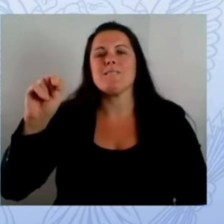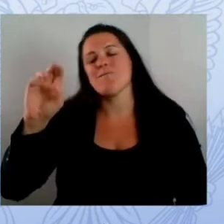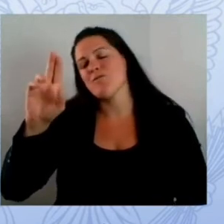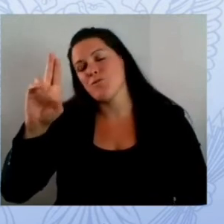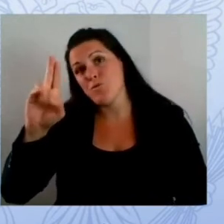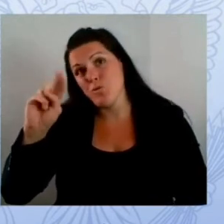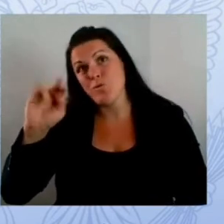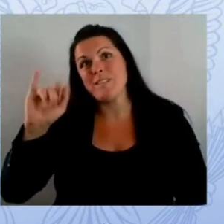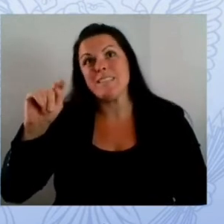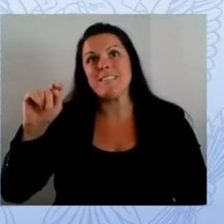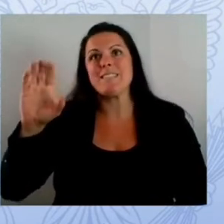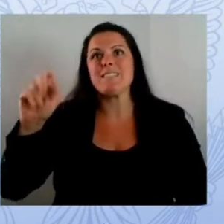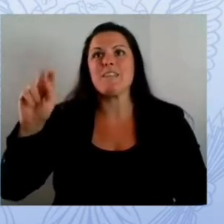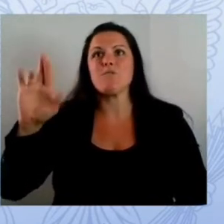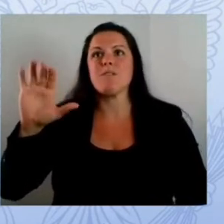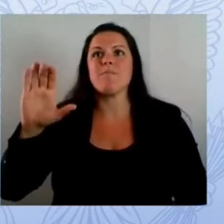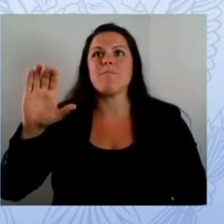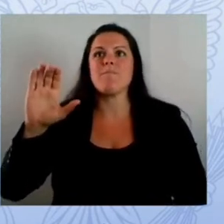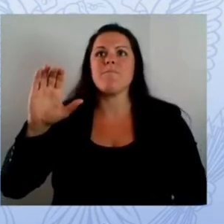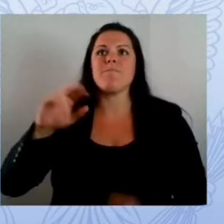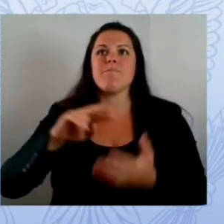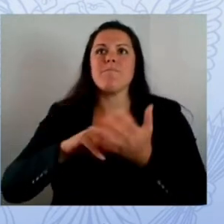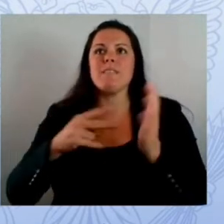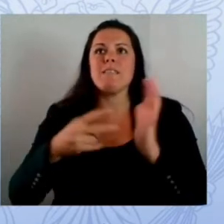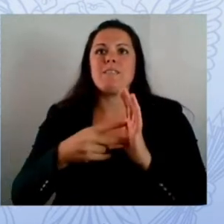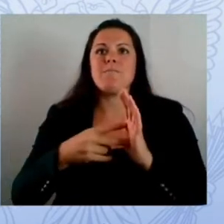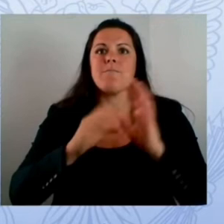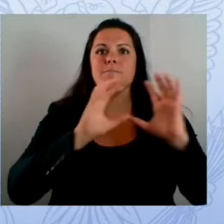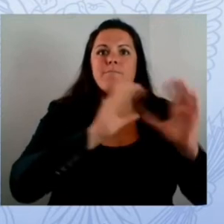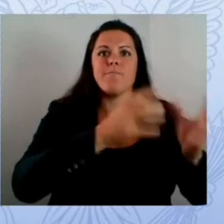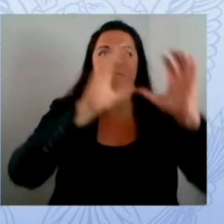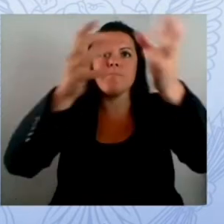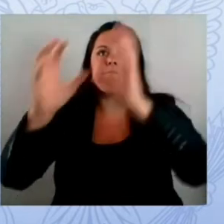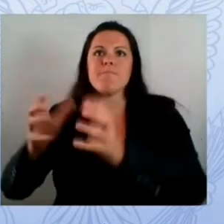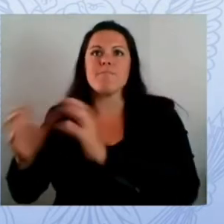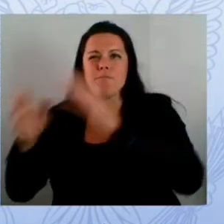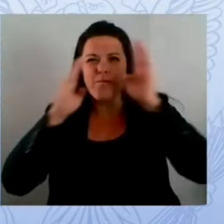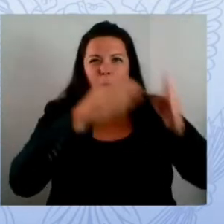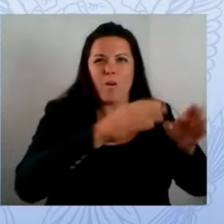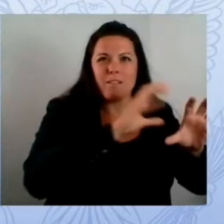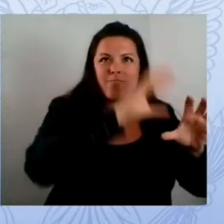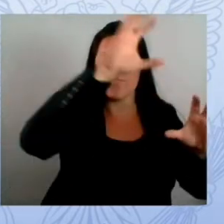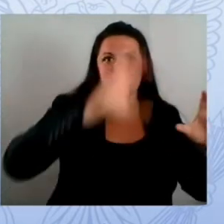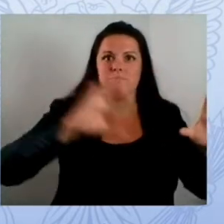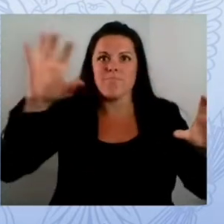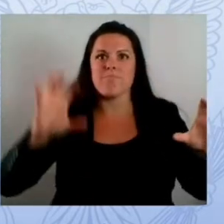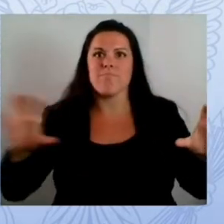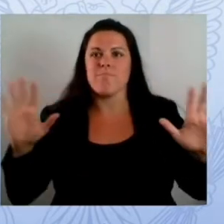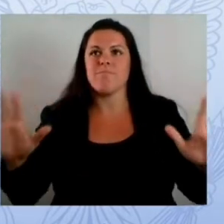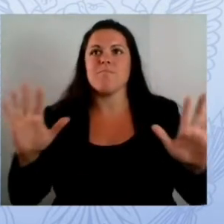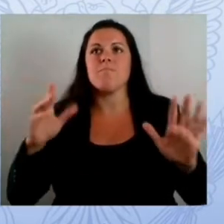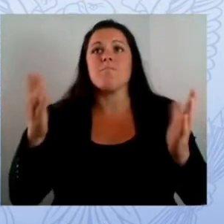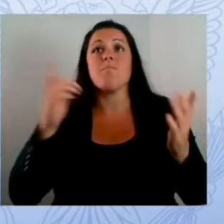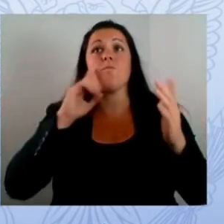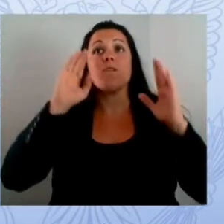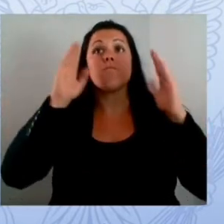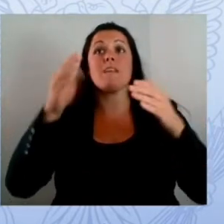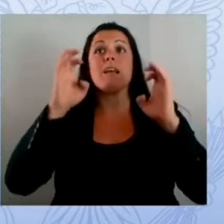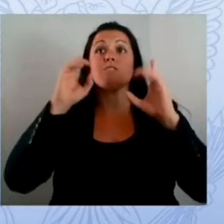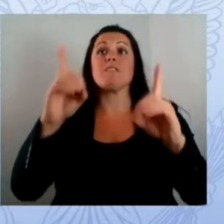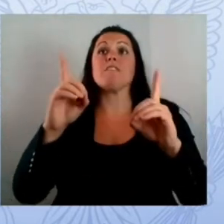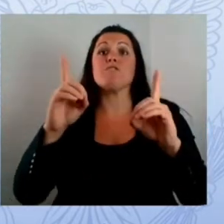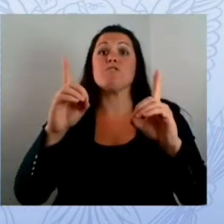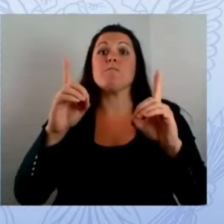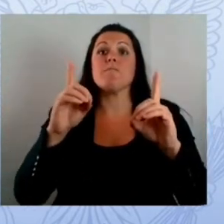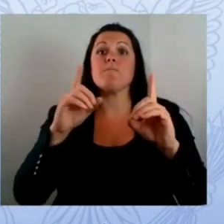what you heard across all of the panelists today was really about the importance of collaboration and those individuals not represented here